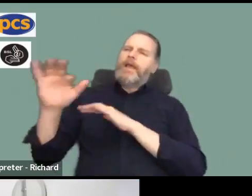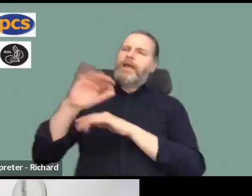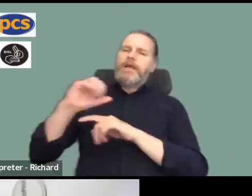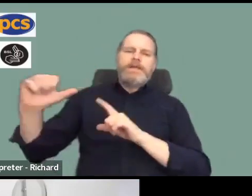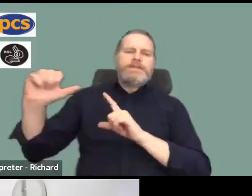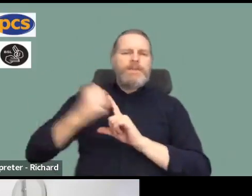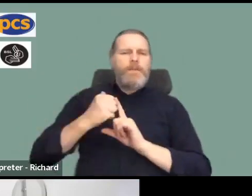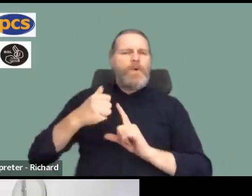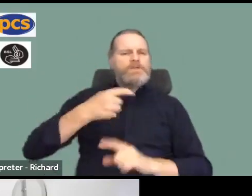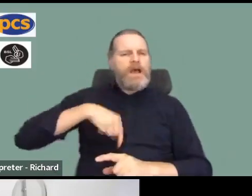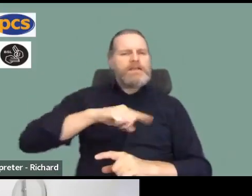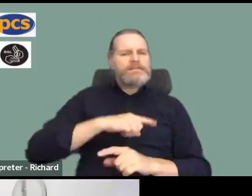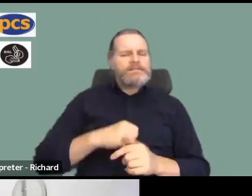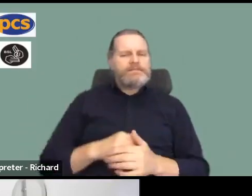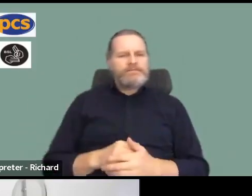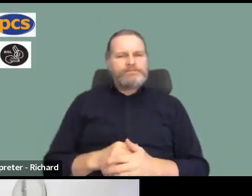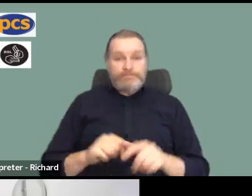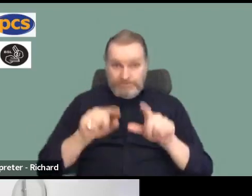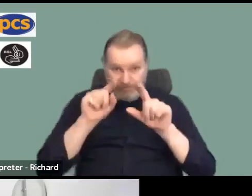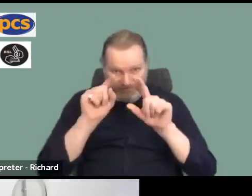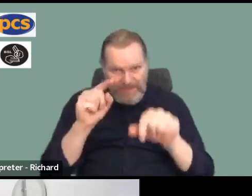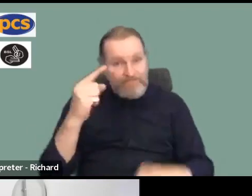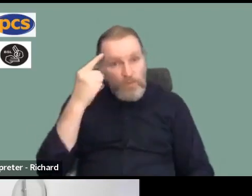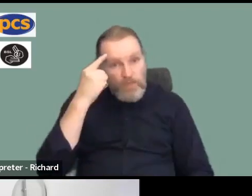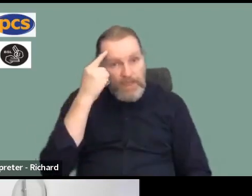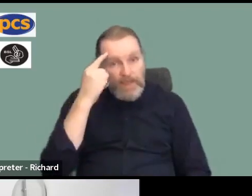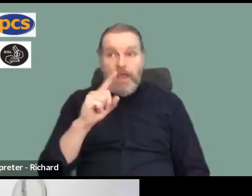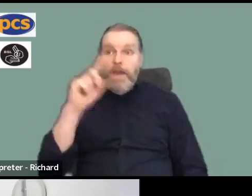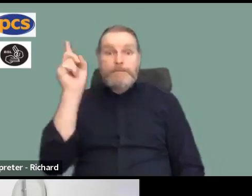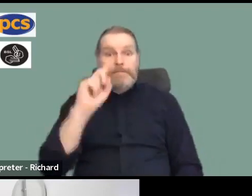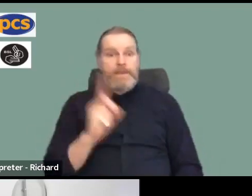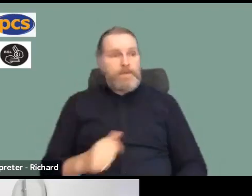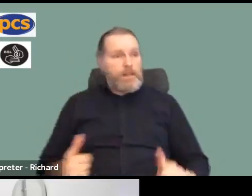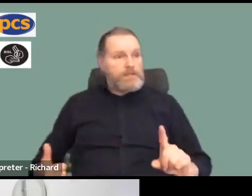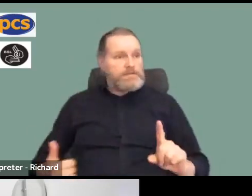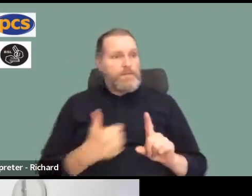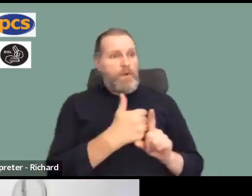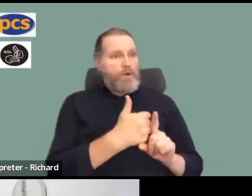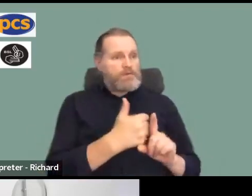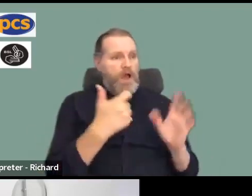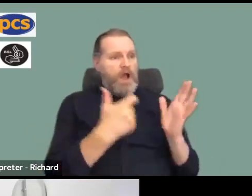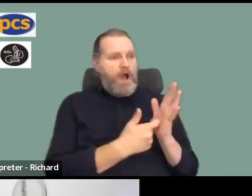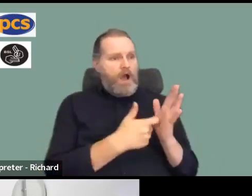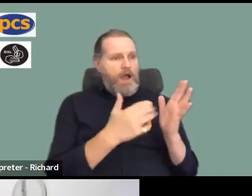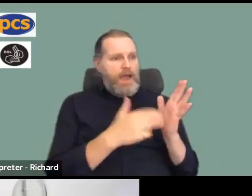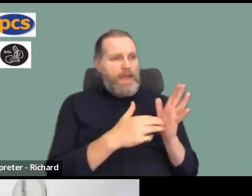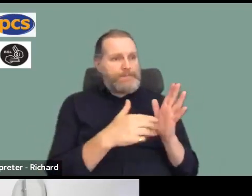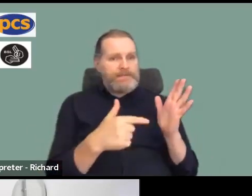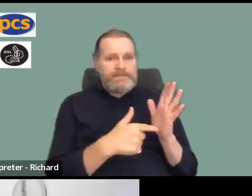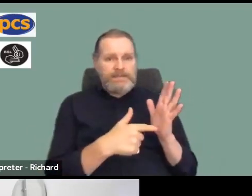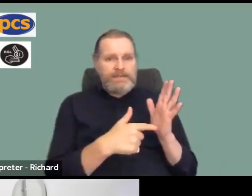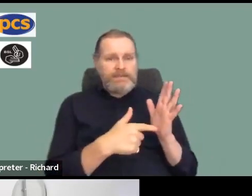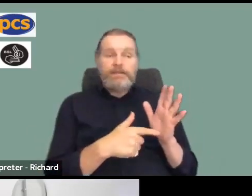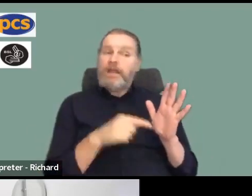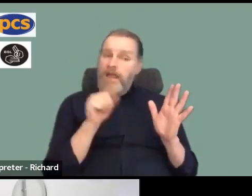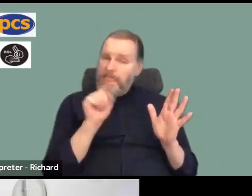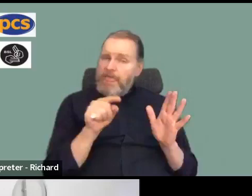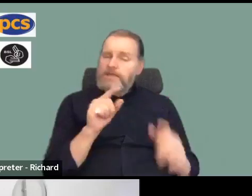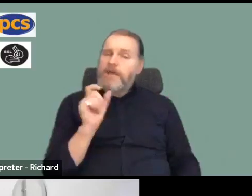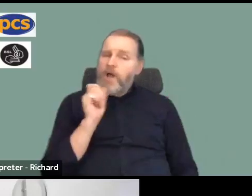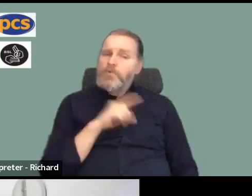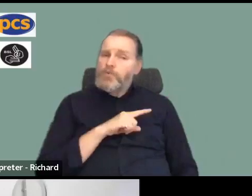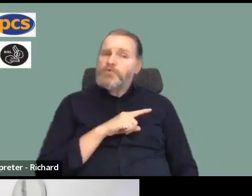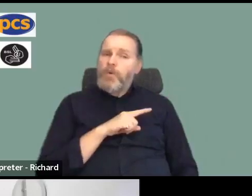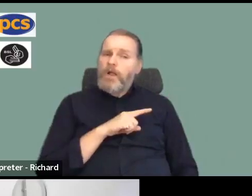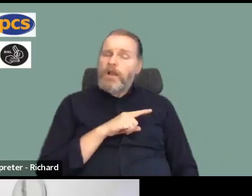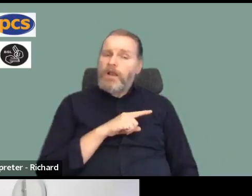So, if you think about the public support in the RMT, it's unusual that the public support, in the way that has been